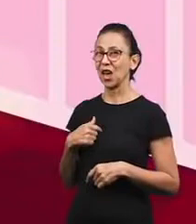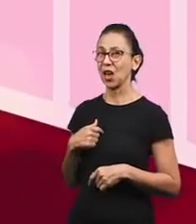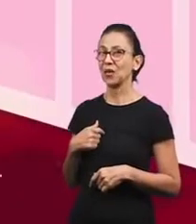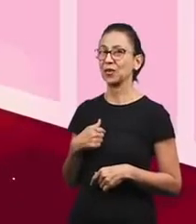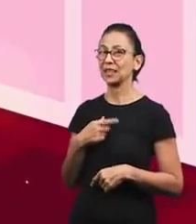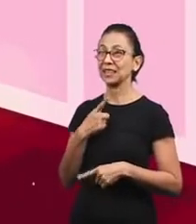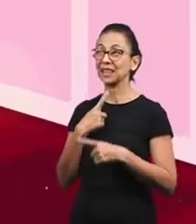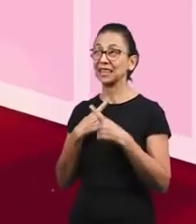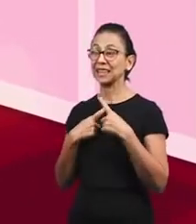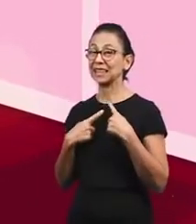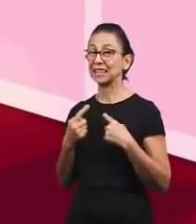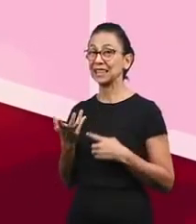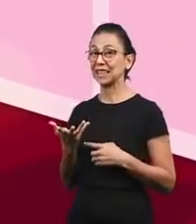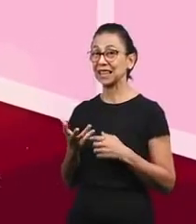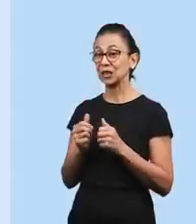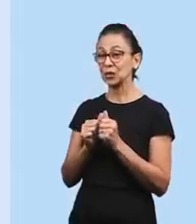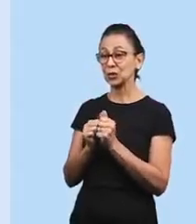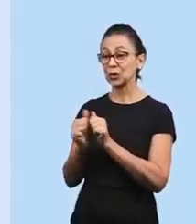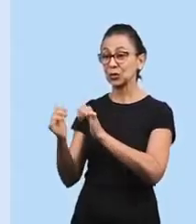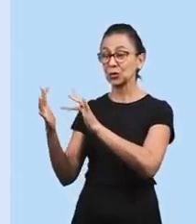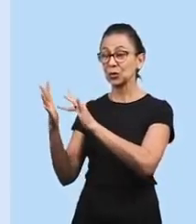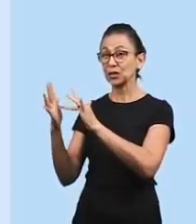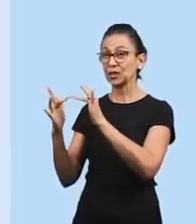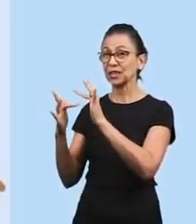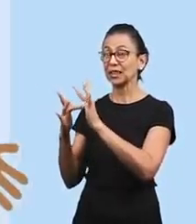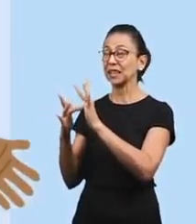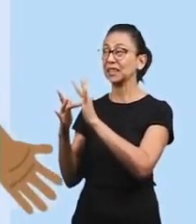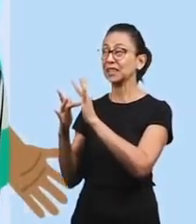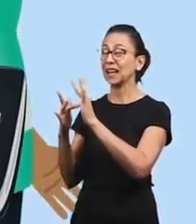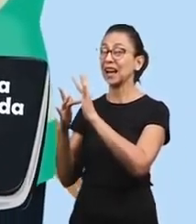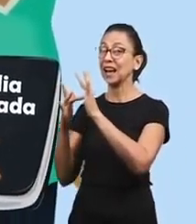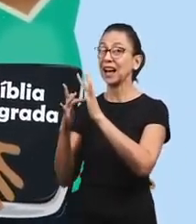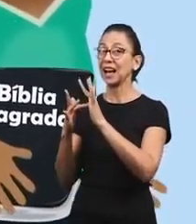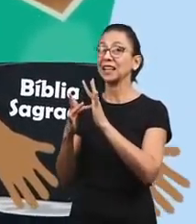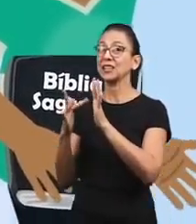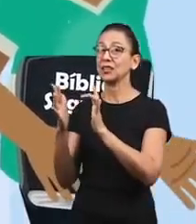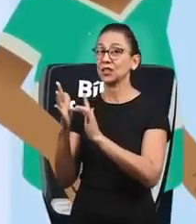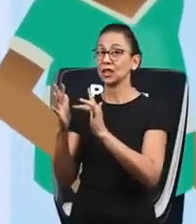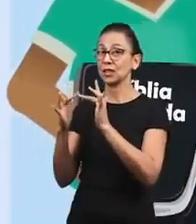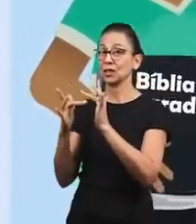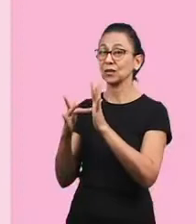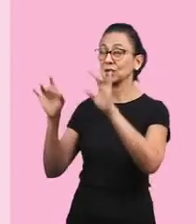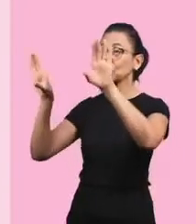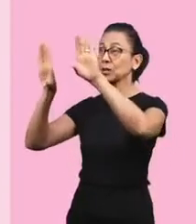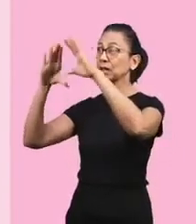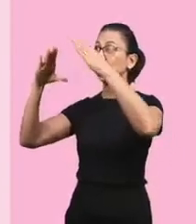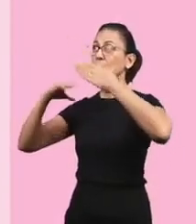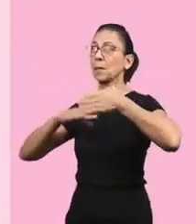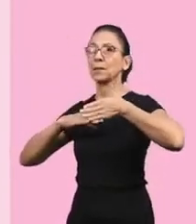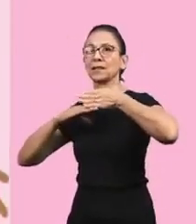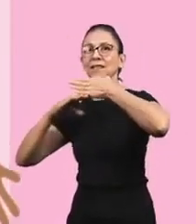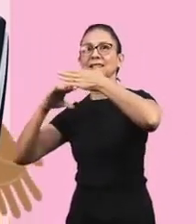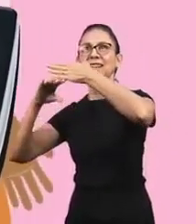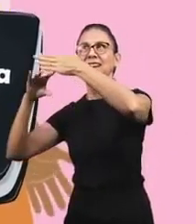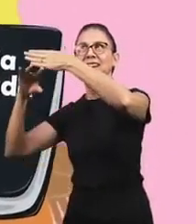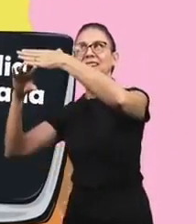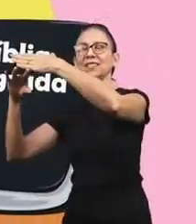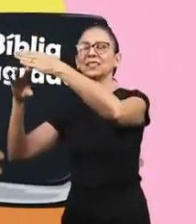I want to always walk with Jesus. He leads me to eternity.